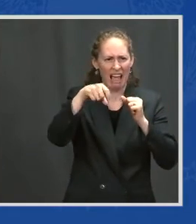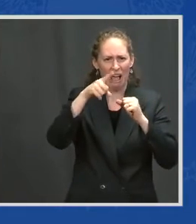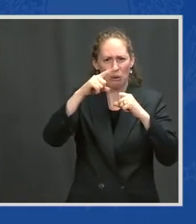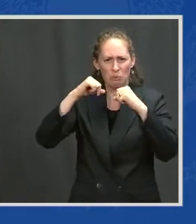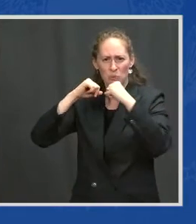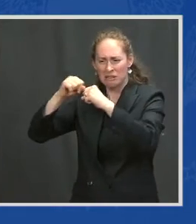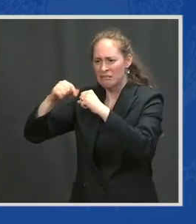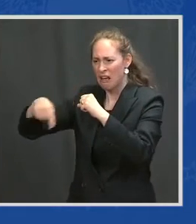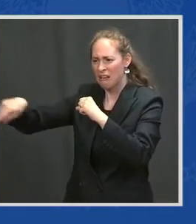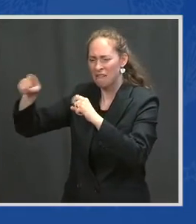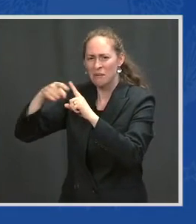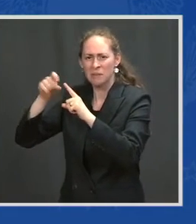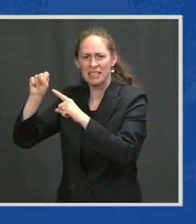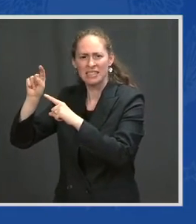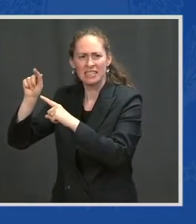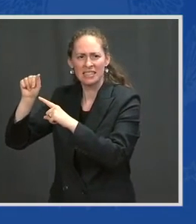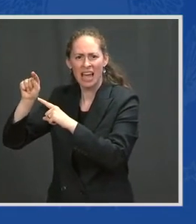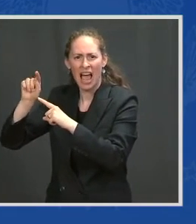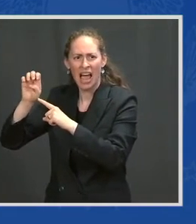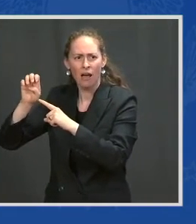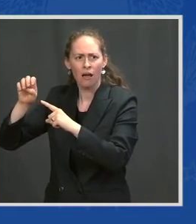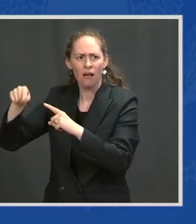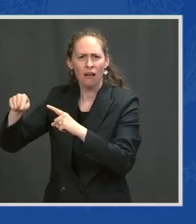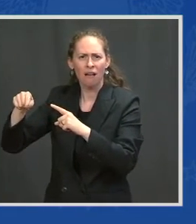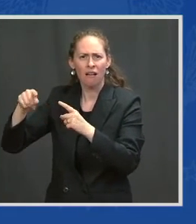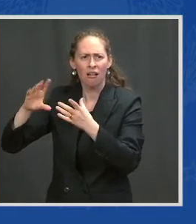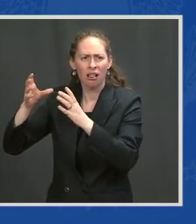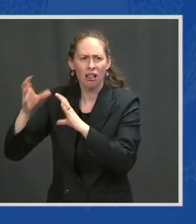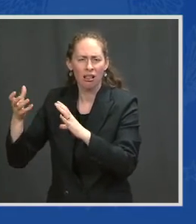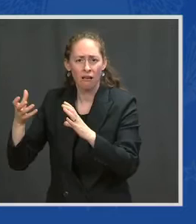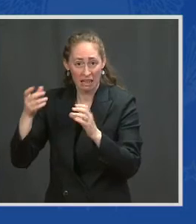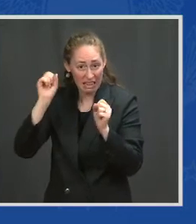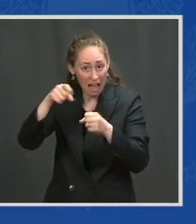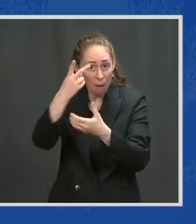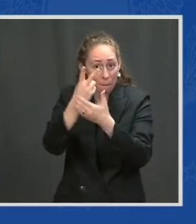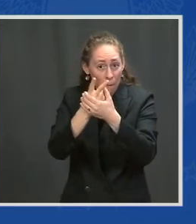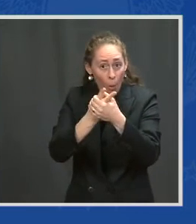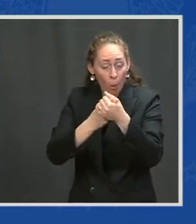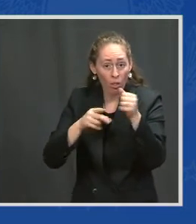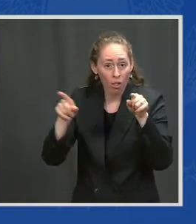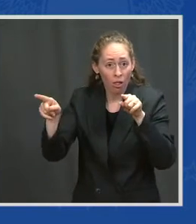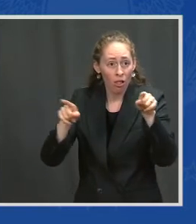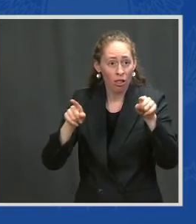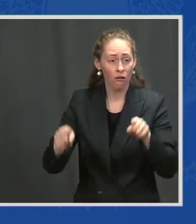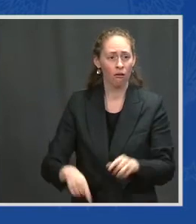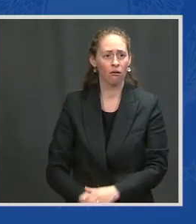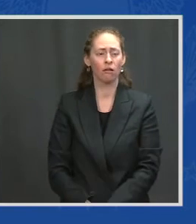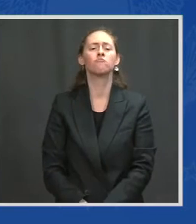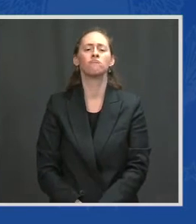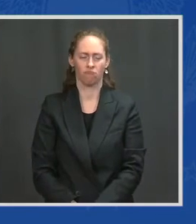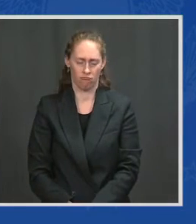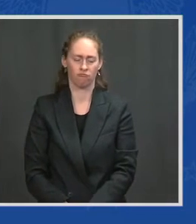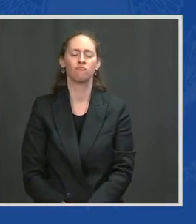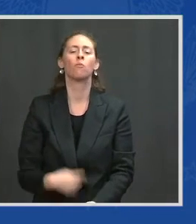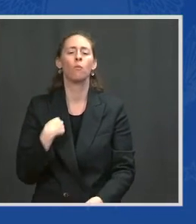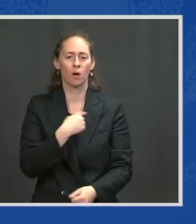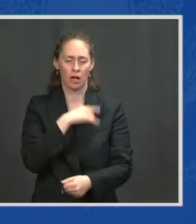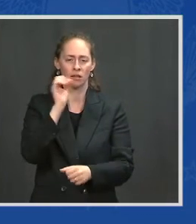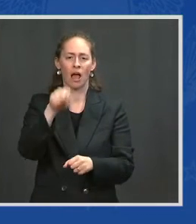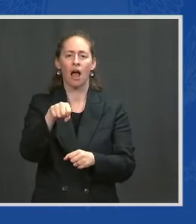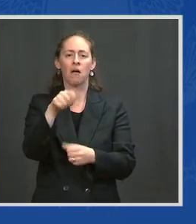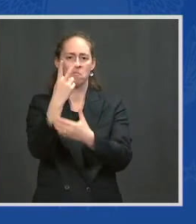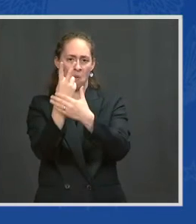And we will. Do you think Russia is involved at all implicitly with that attack? I'm going to have a conversation. I'm going to be meeting with President Putin.